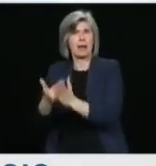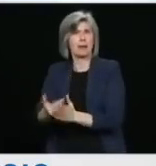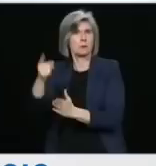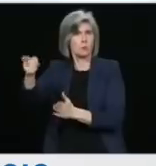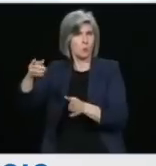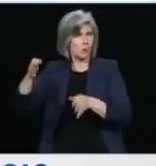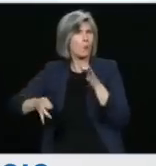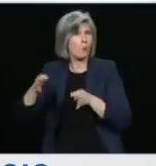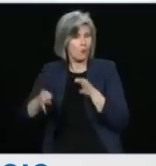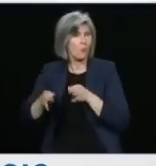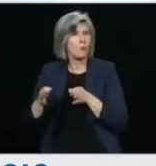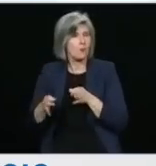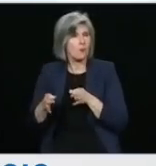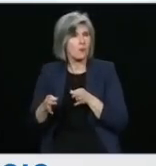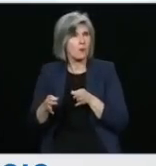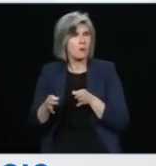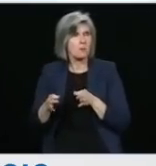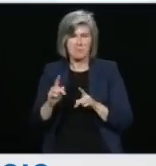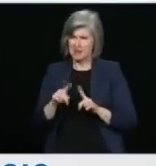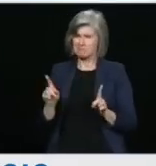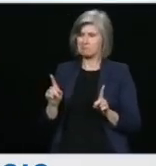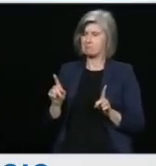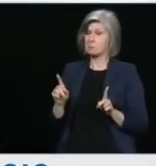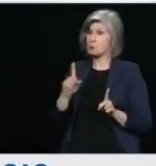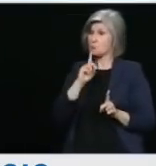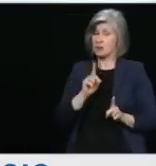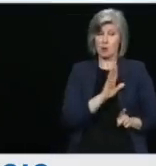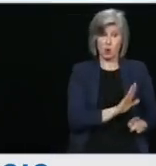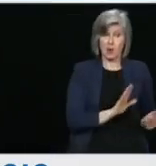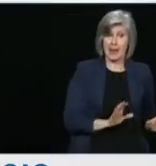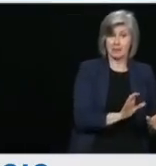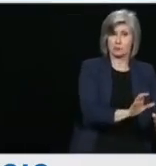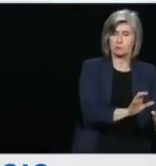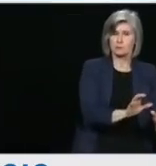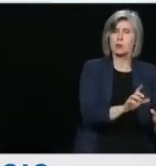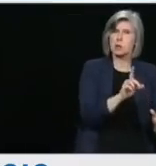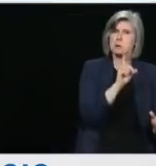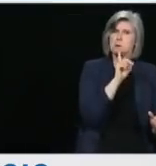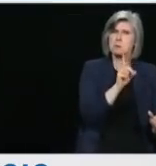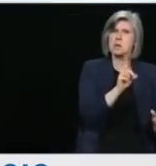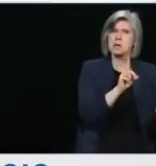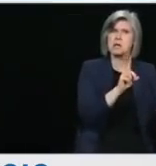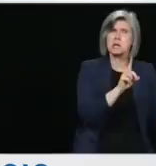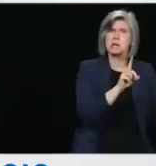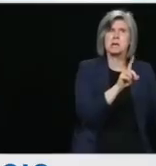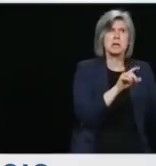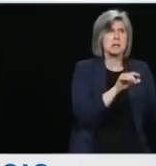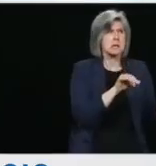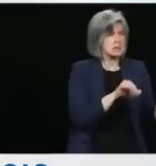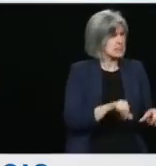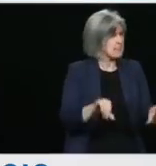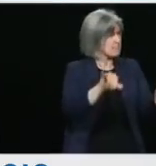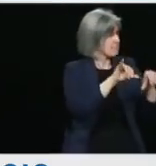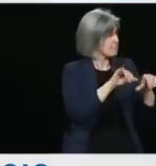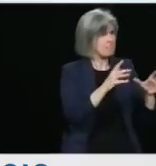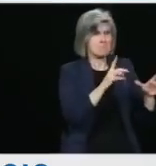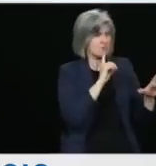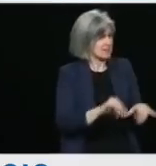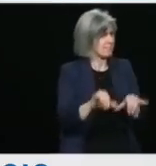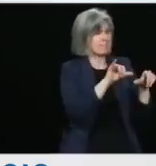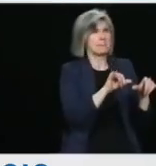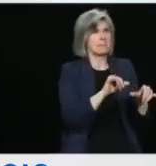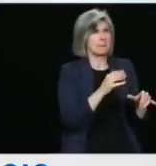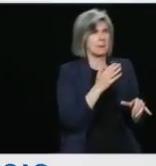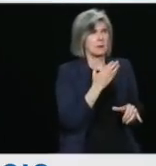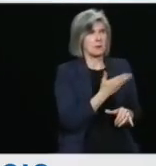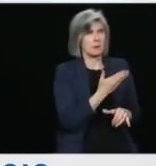inconsistent with the normal course of the duties that have been performed quite ably by our security services and the national security establishment over